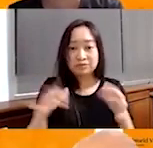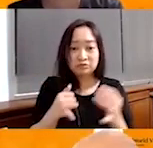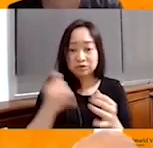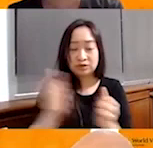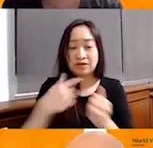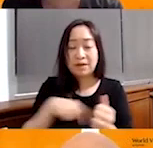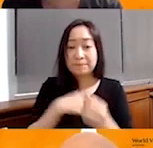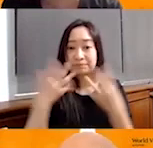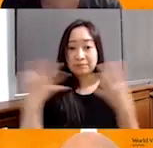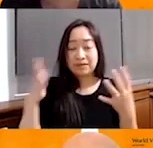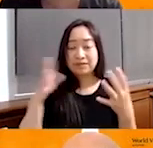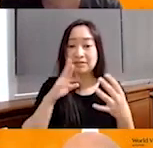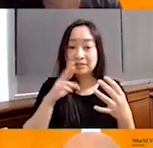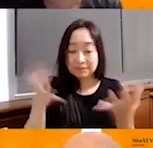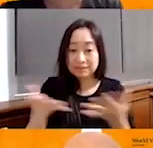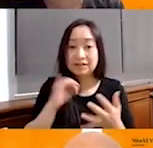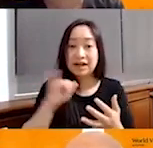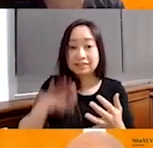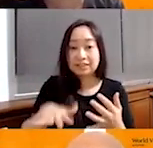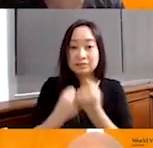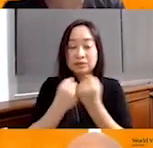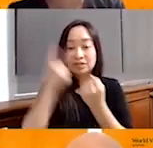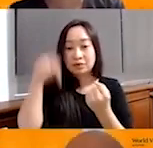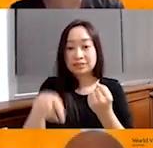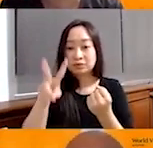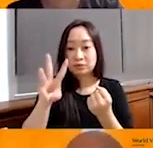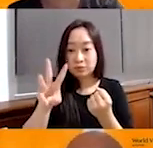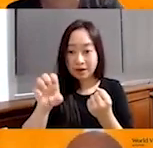child sponsors on this webinar. So thank you for sharing.